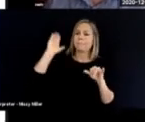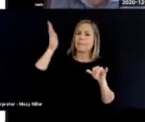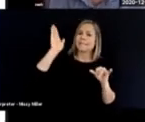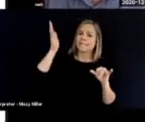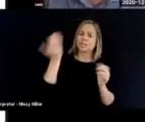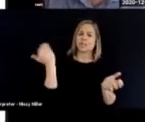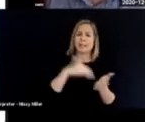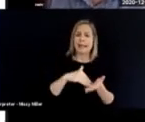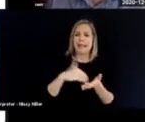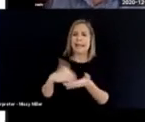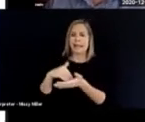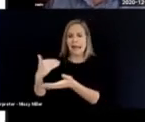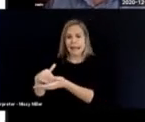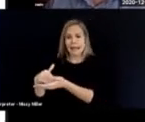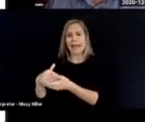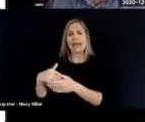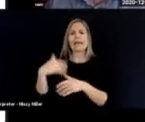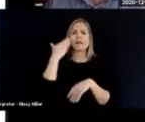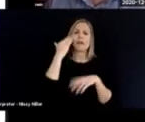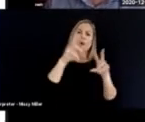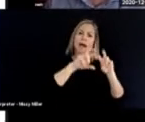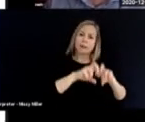assessment, charge syndrome,